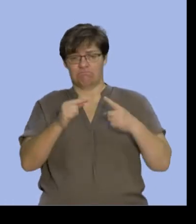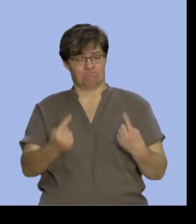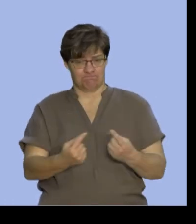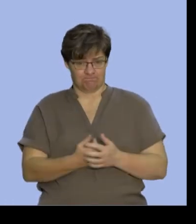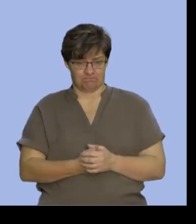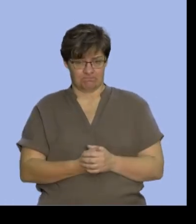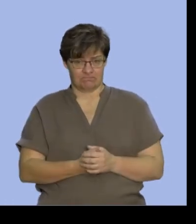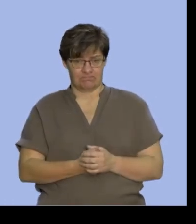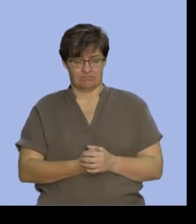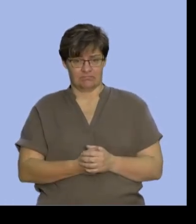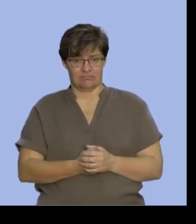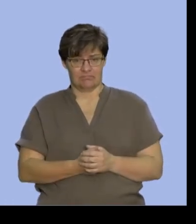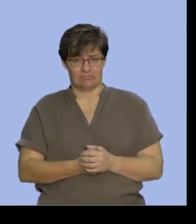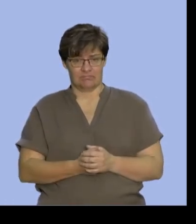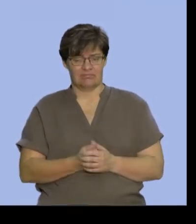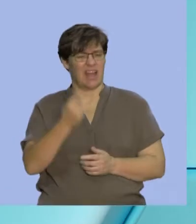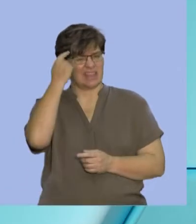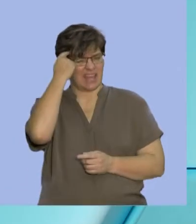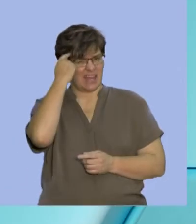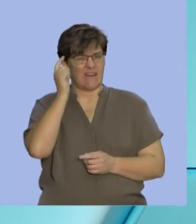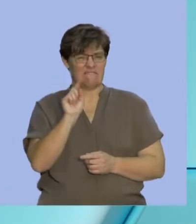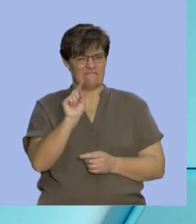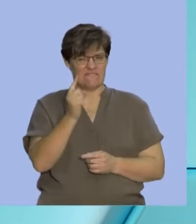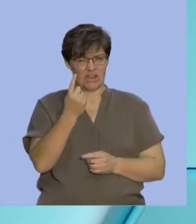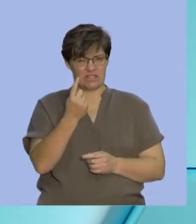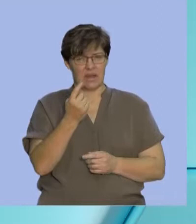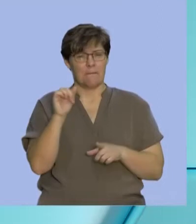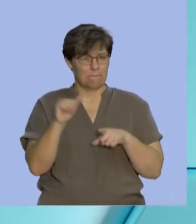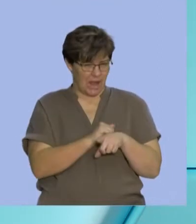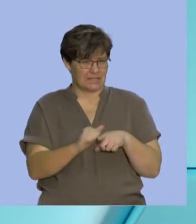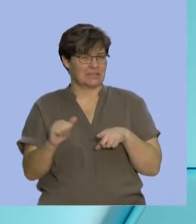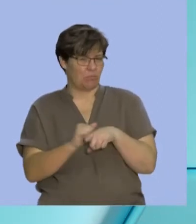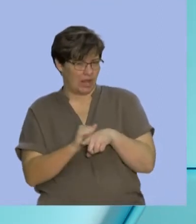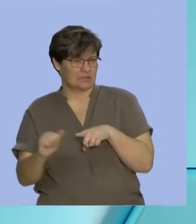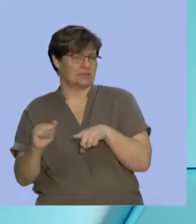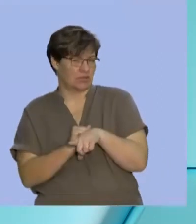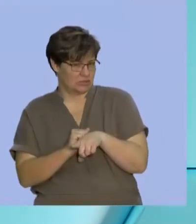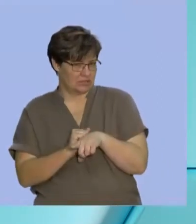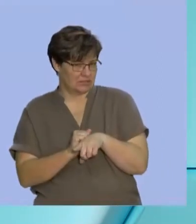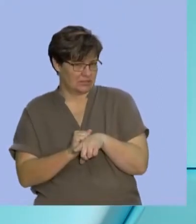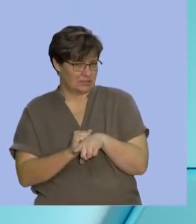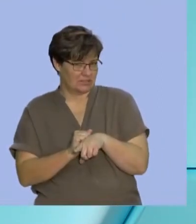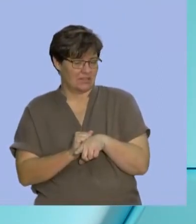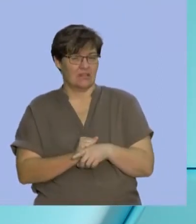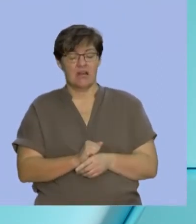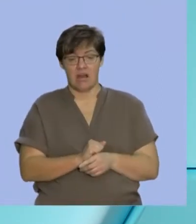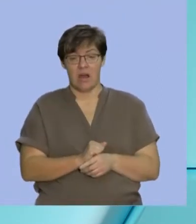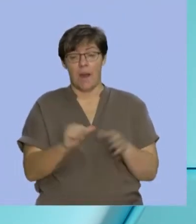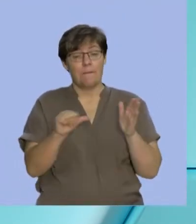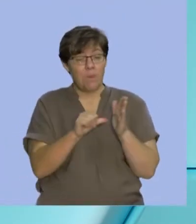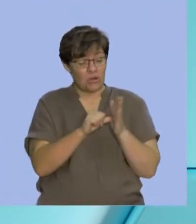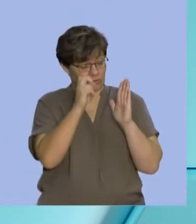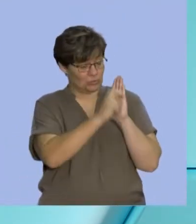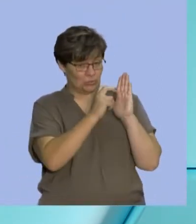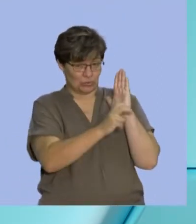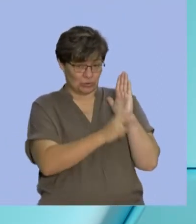I think, you know what? It's time for us to do some practical applications of these. And there's some very important rules